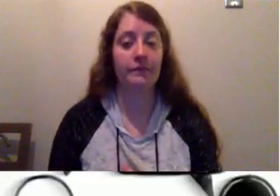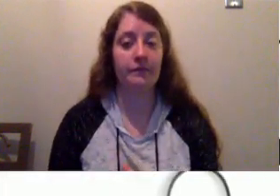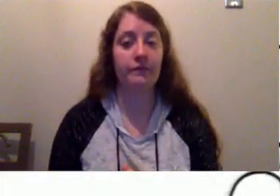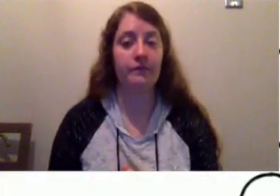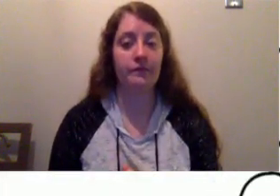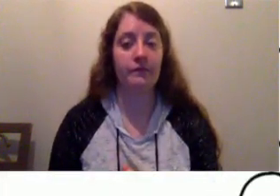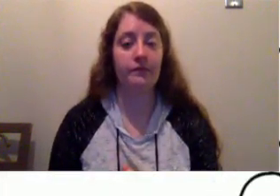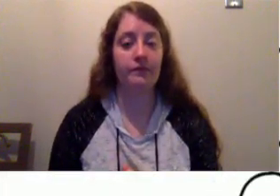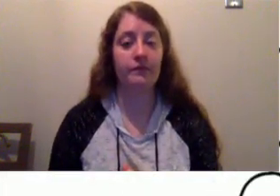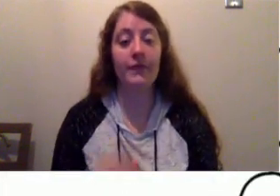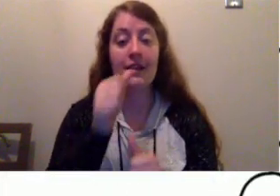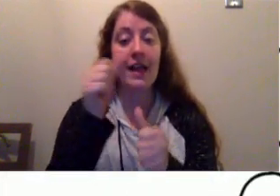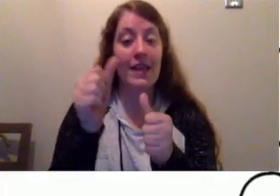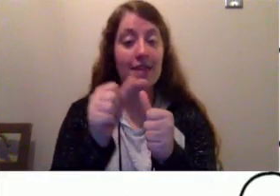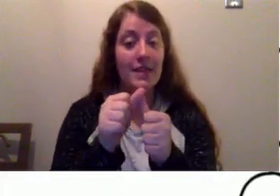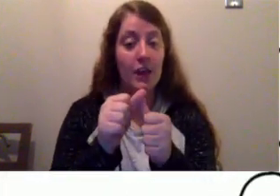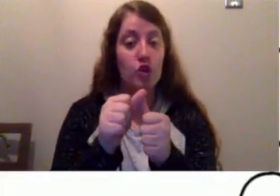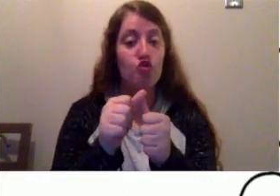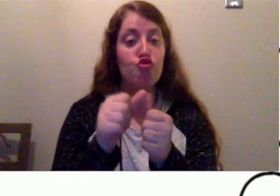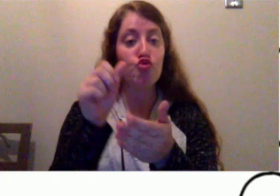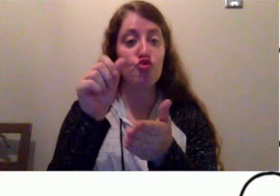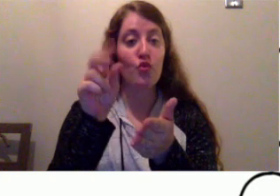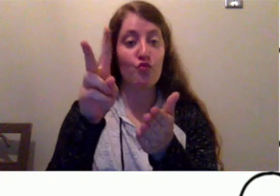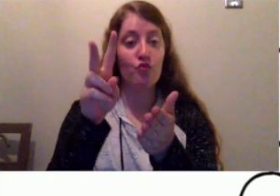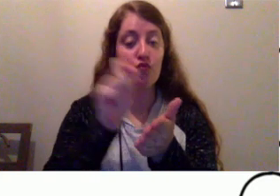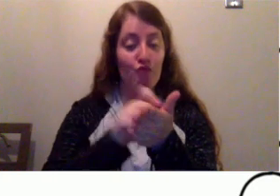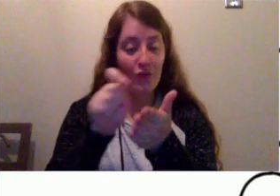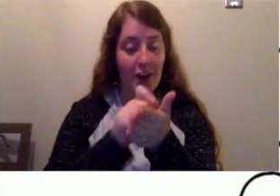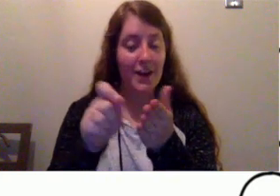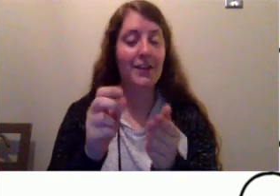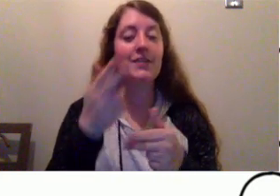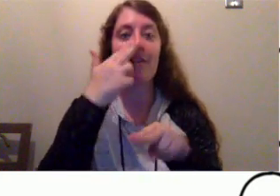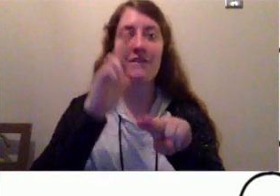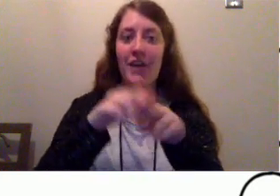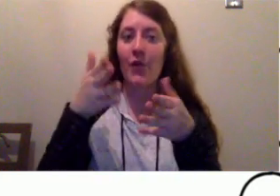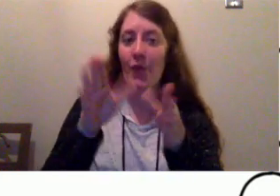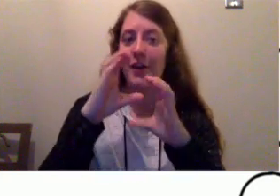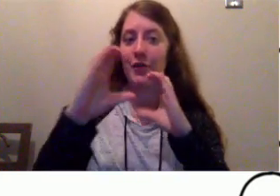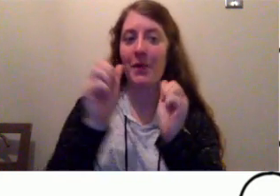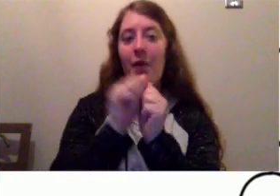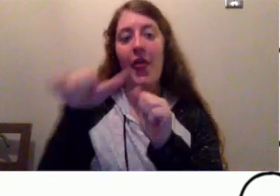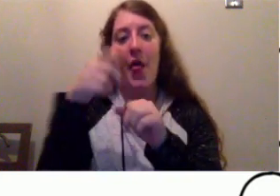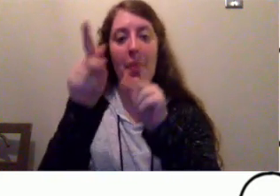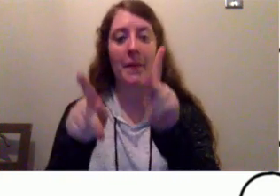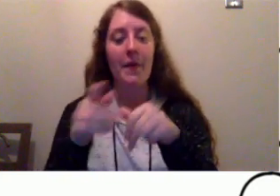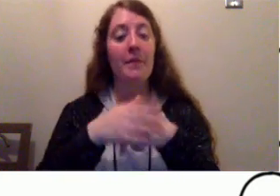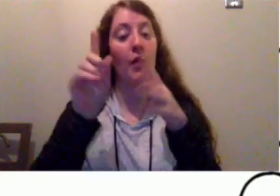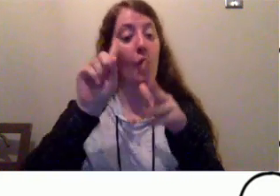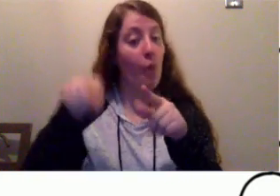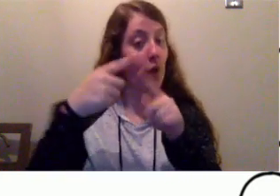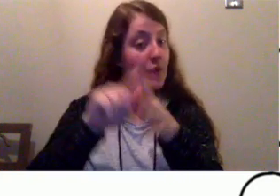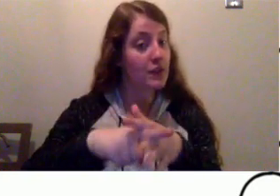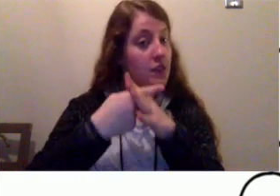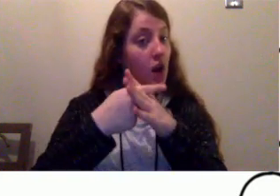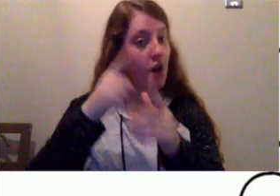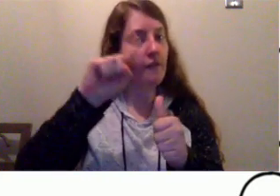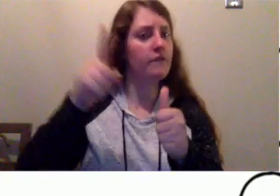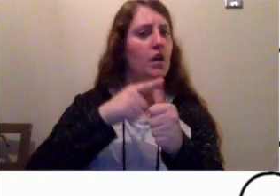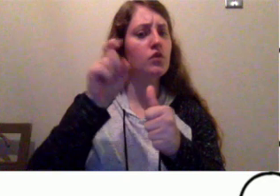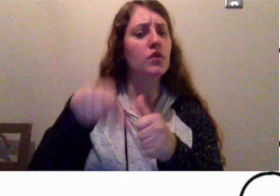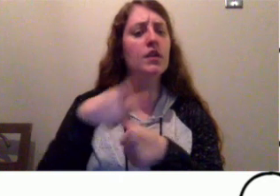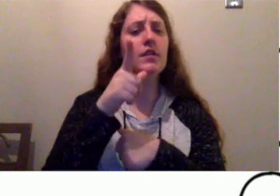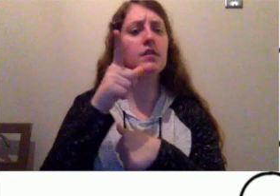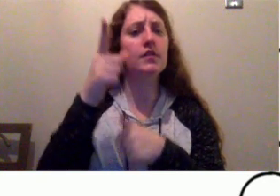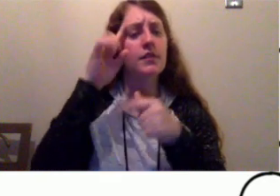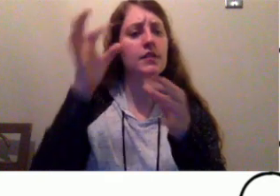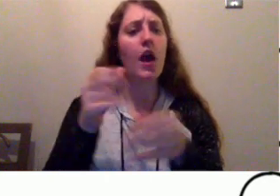Letter writing is a fun way to communicate with others. When we begin writing a letter, the first thing we have to decide is who we are